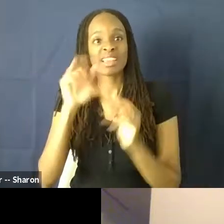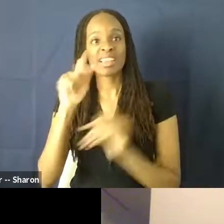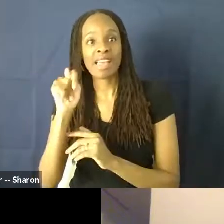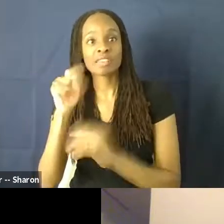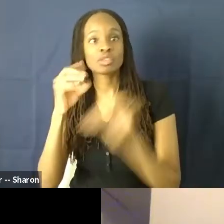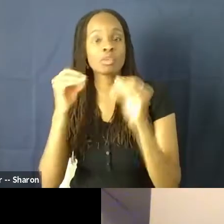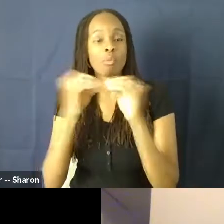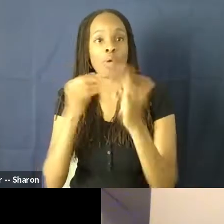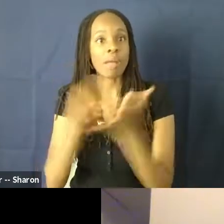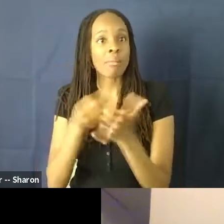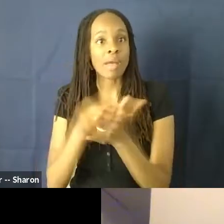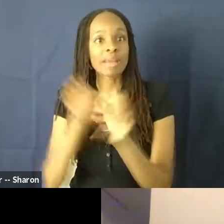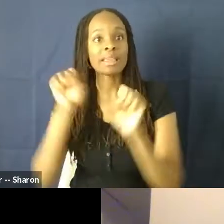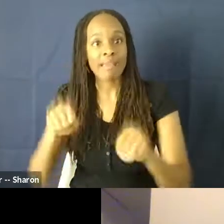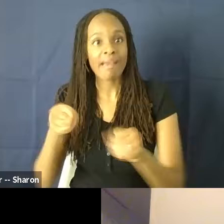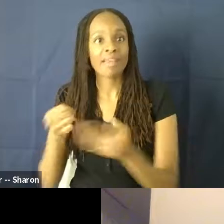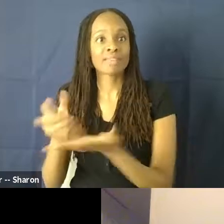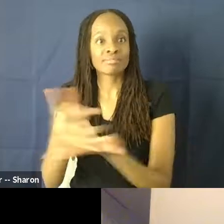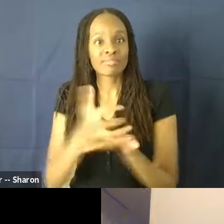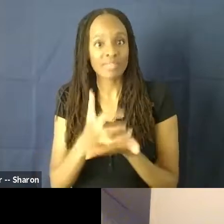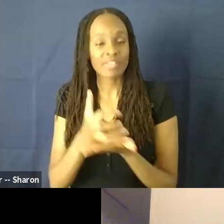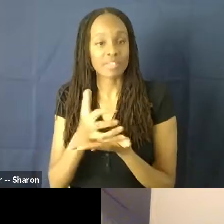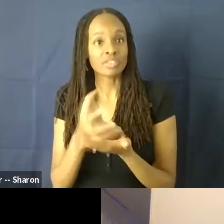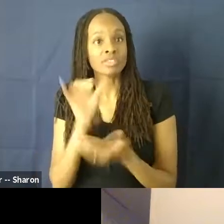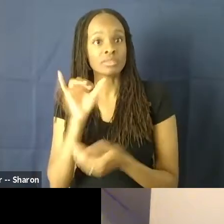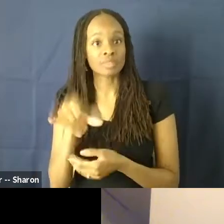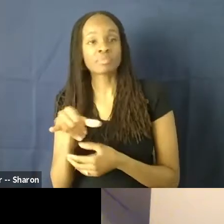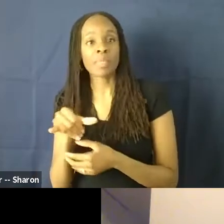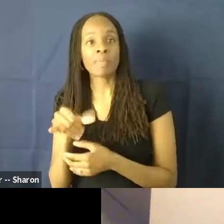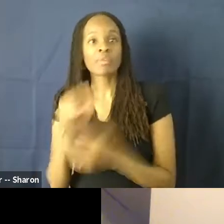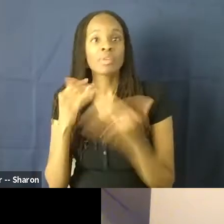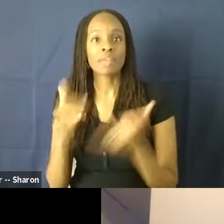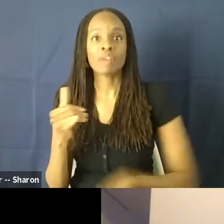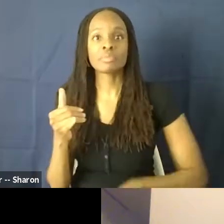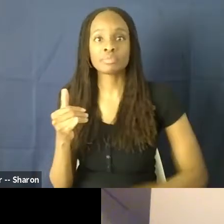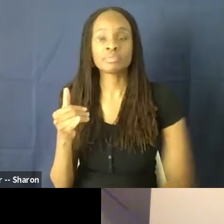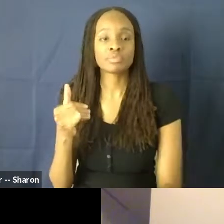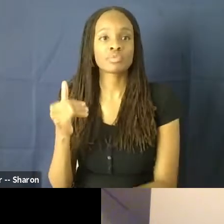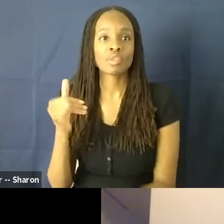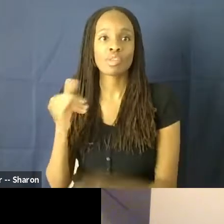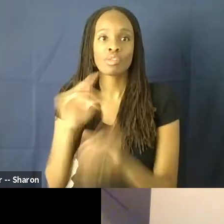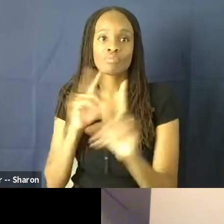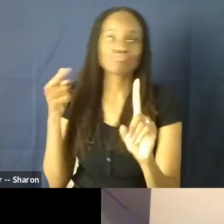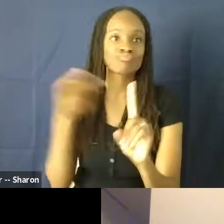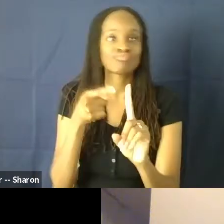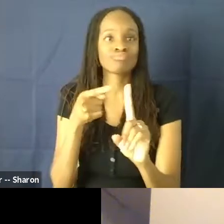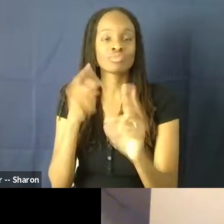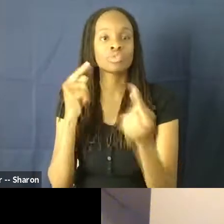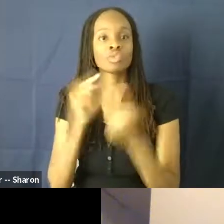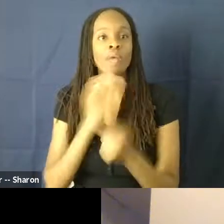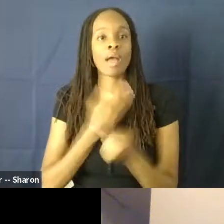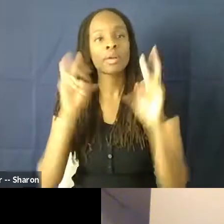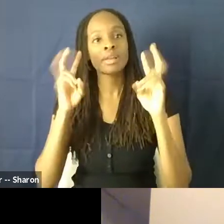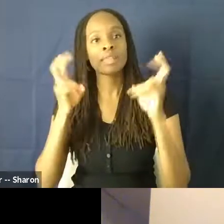also found that correlation with our own work. So to bring us all back home to, you know, our theme about